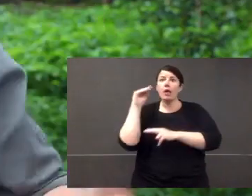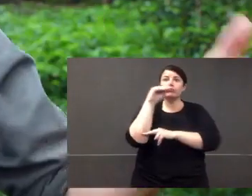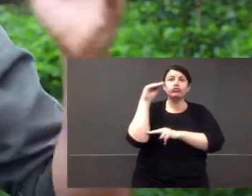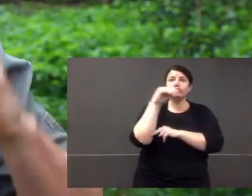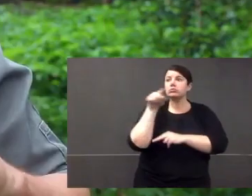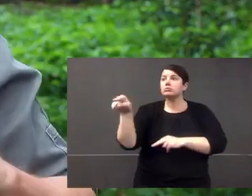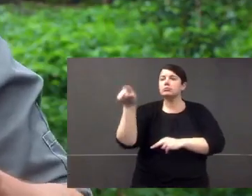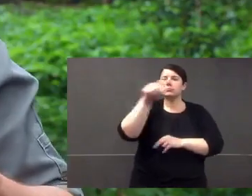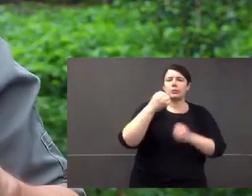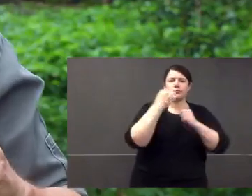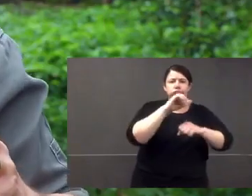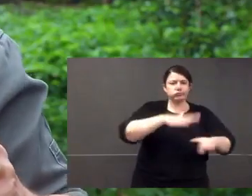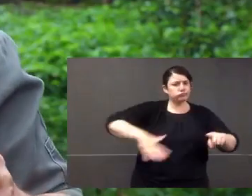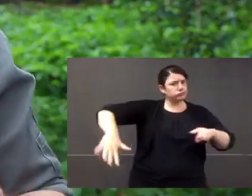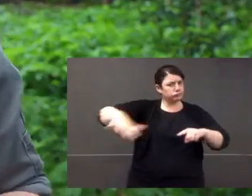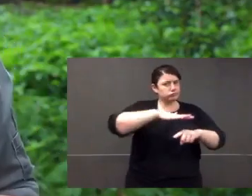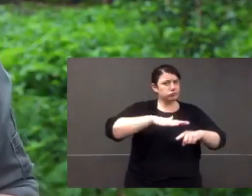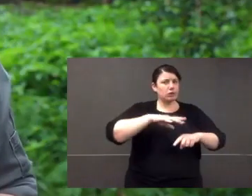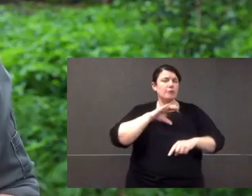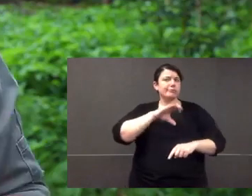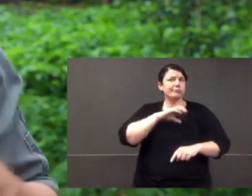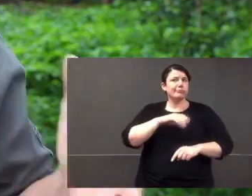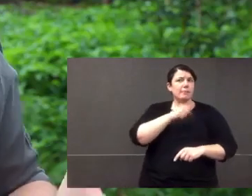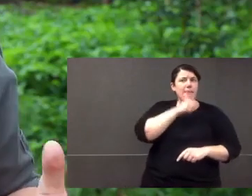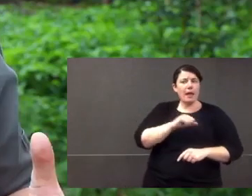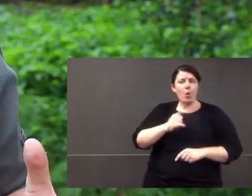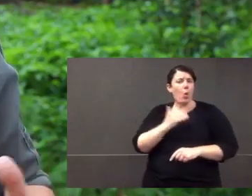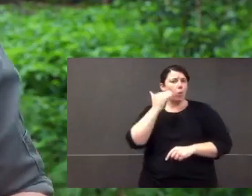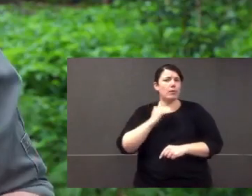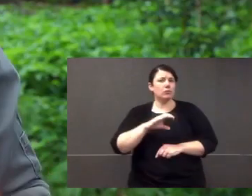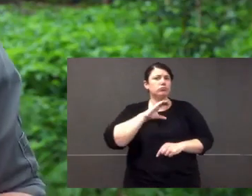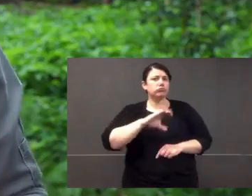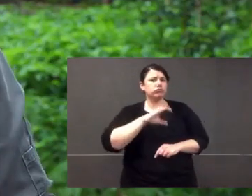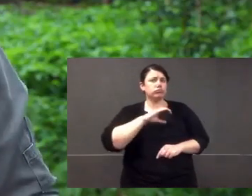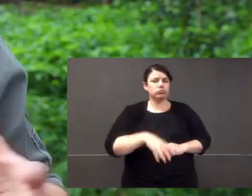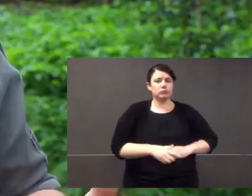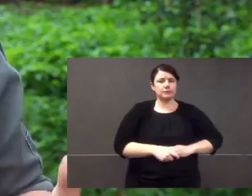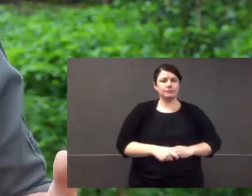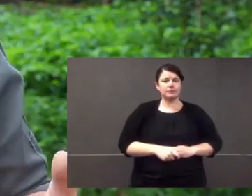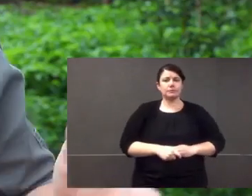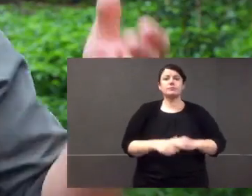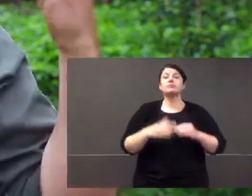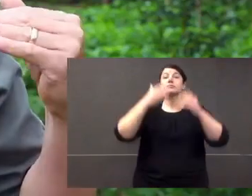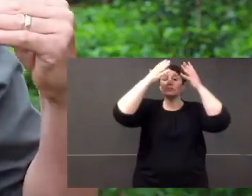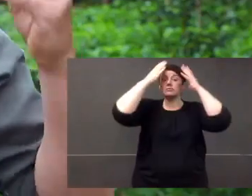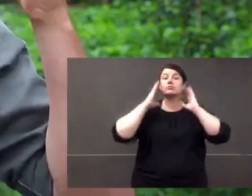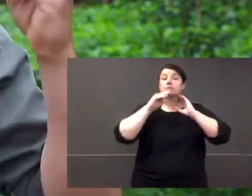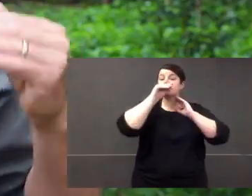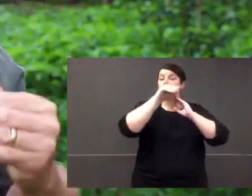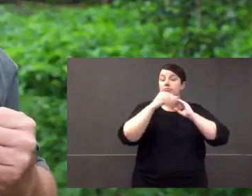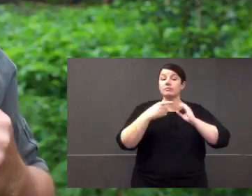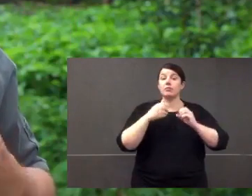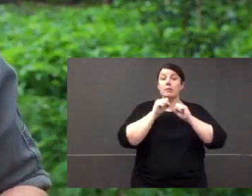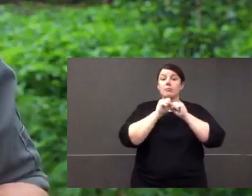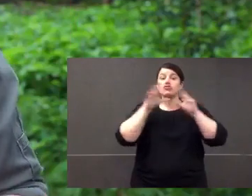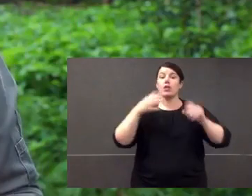helps them to catch sound to be able to hear where other cassowaries are, maybe territorial, male or female calls. Now we come down, there's some